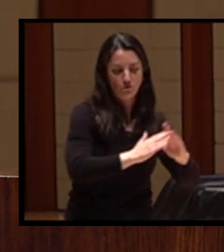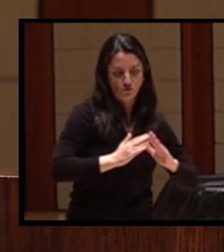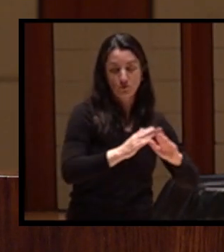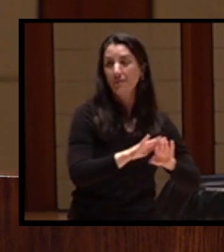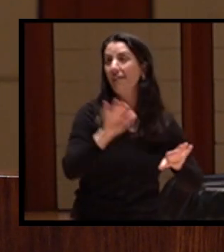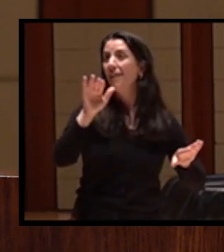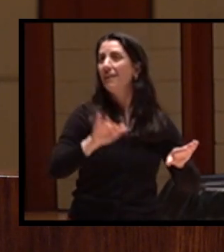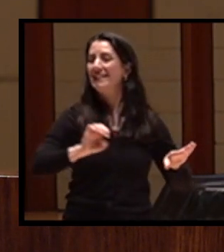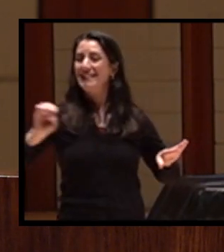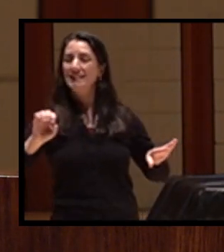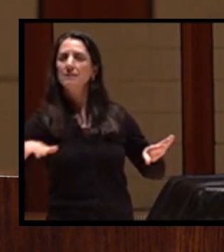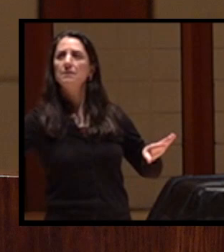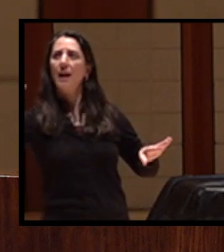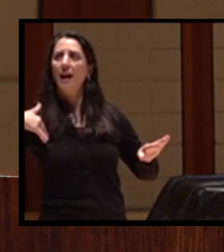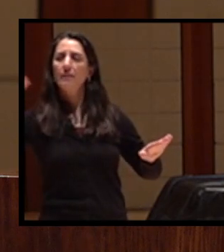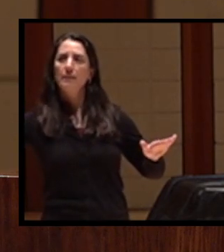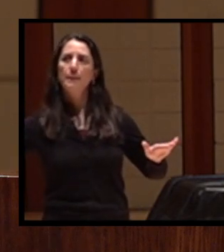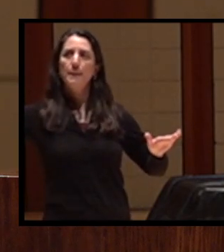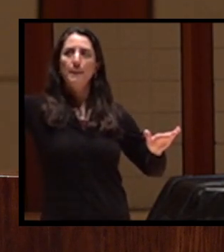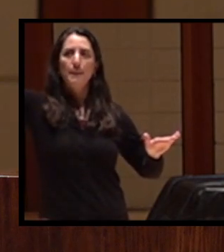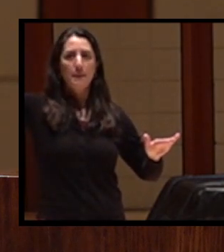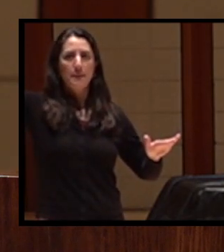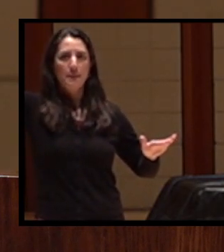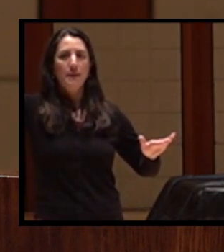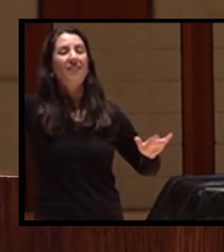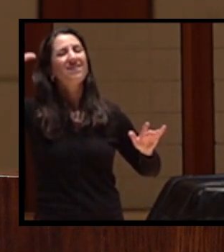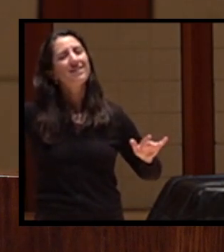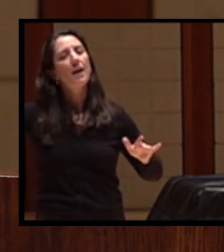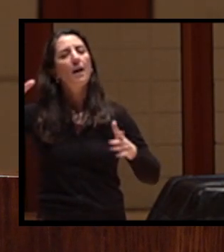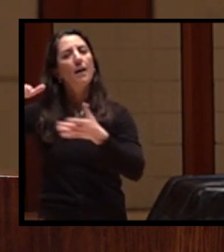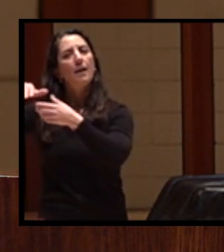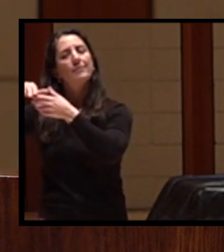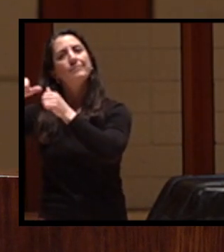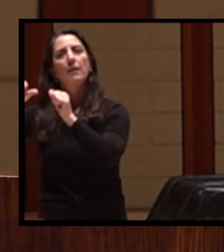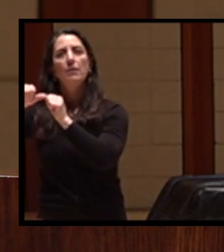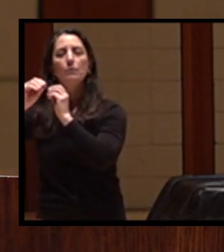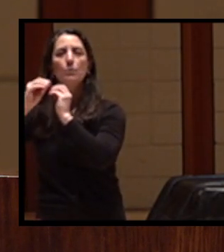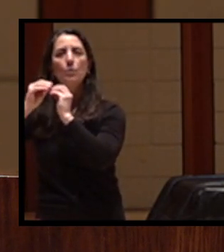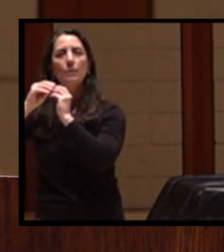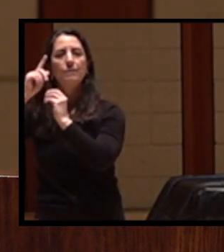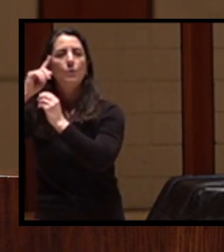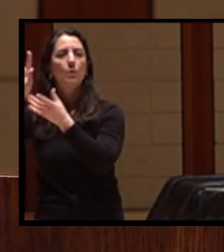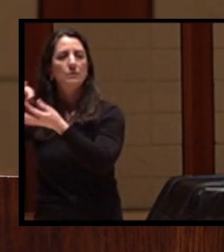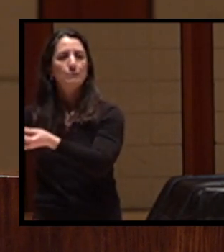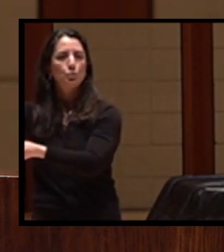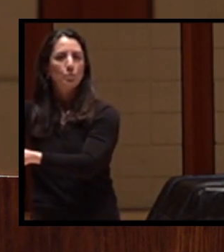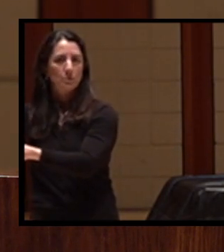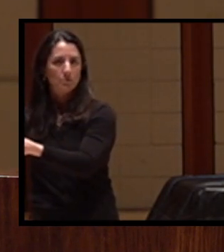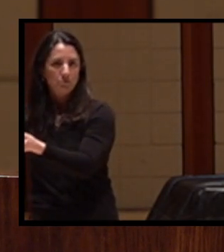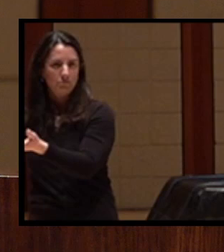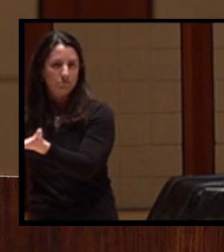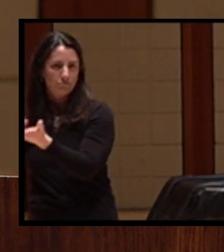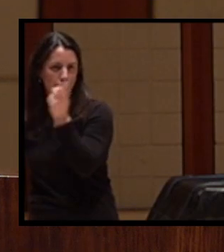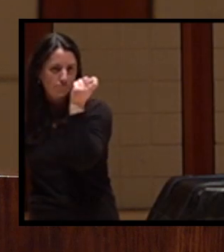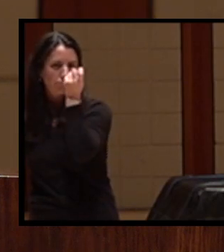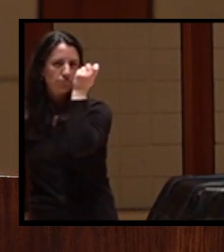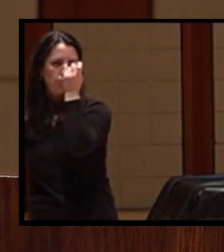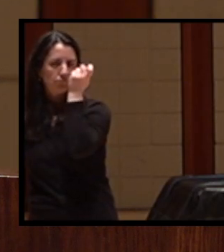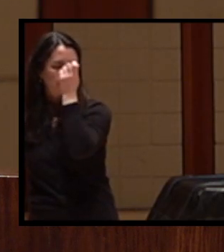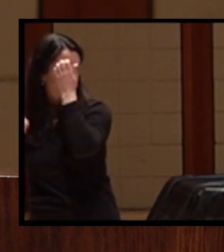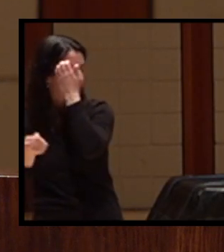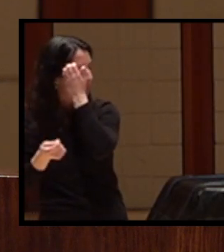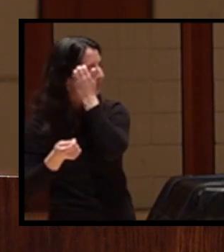In the creation of the Yurok reservation, the Yurok people reserved aboriginal practices on the reservation,